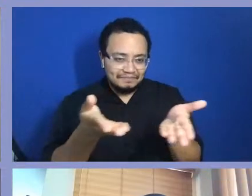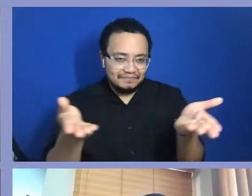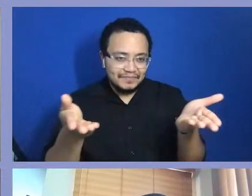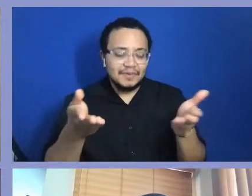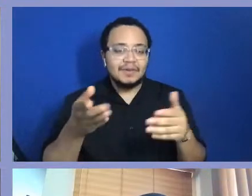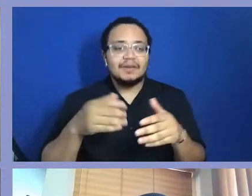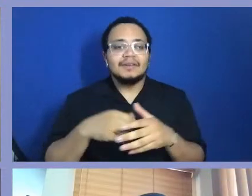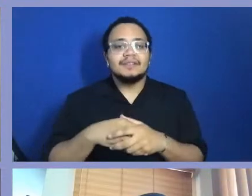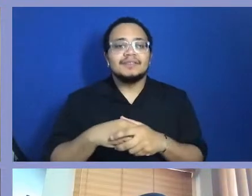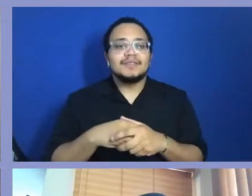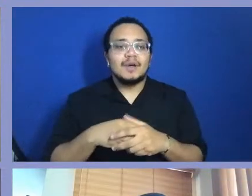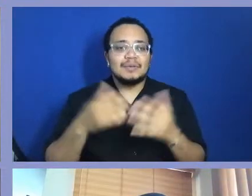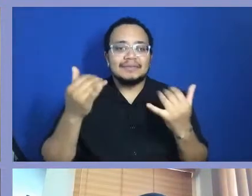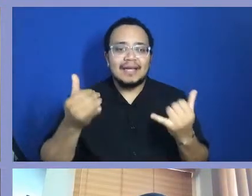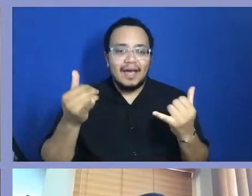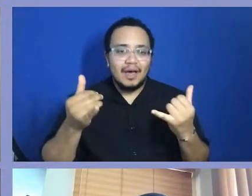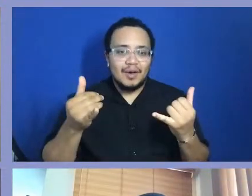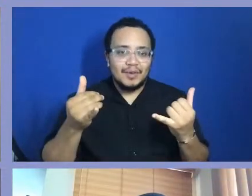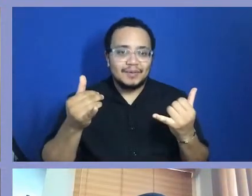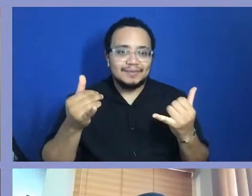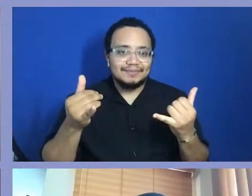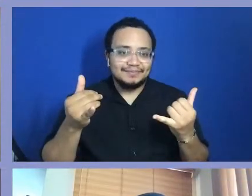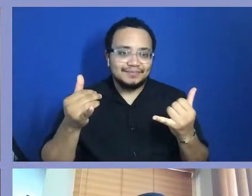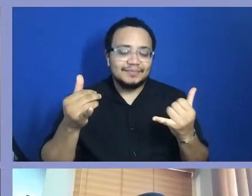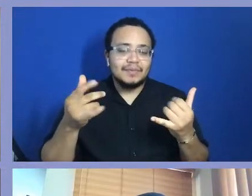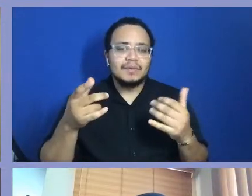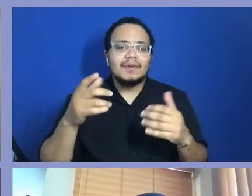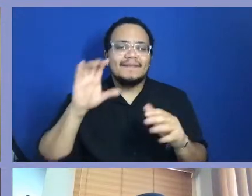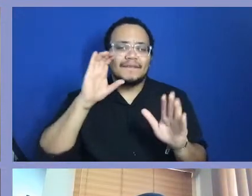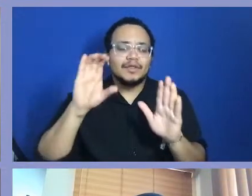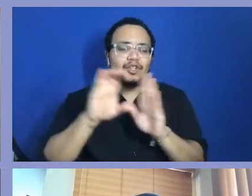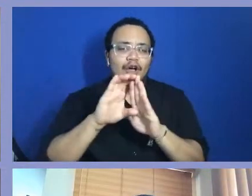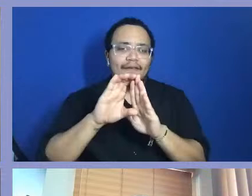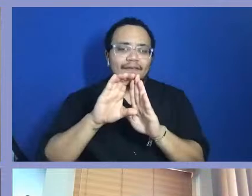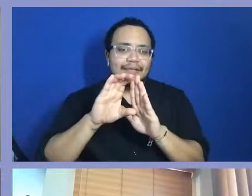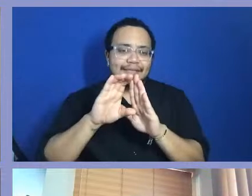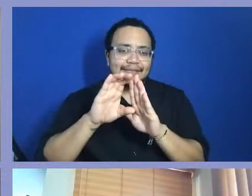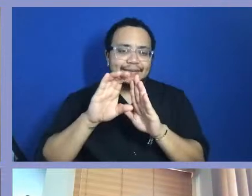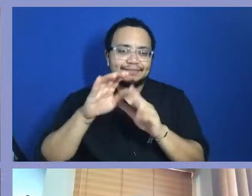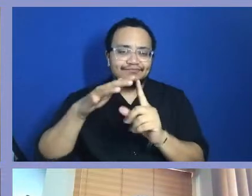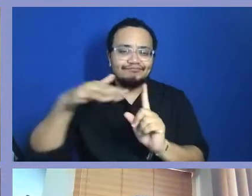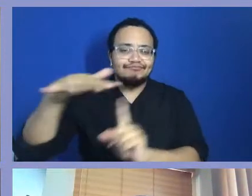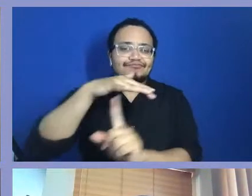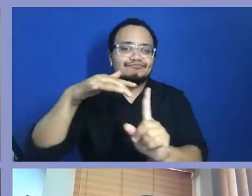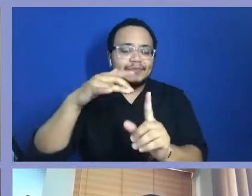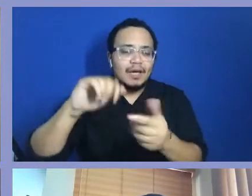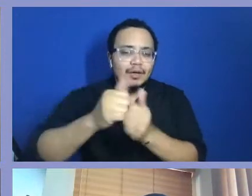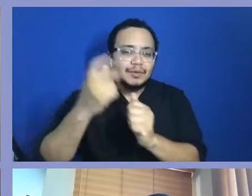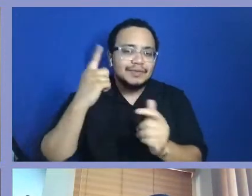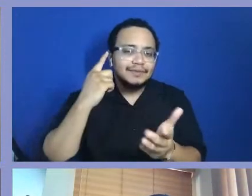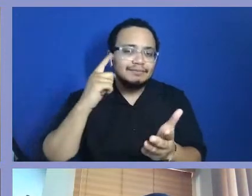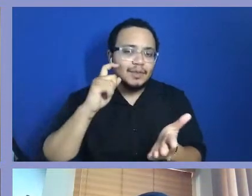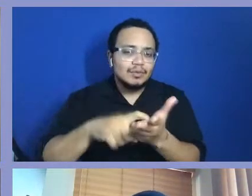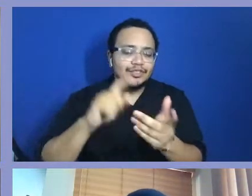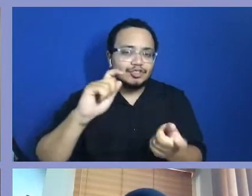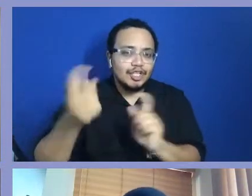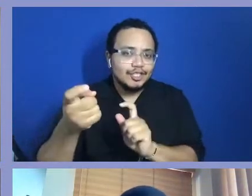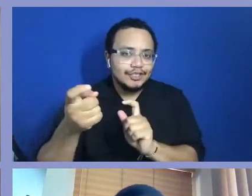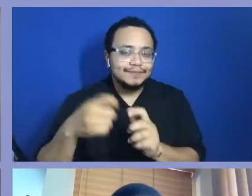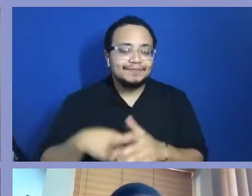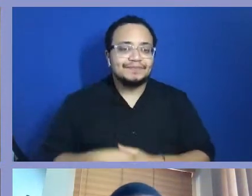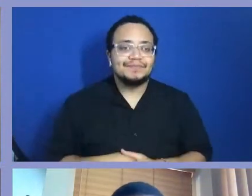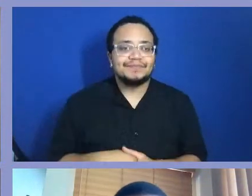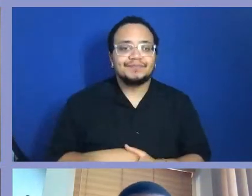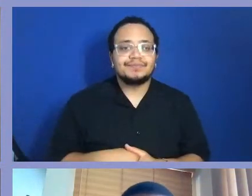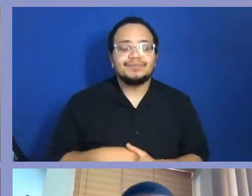More thoughtful times because there's a lot of things assaulting our common senses about decency. The American way